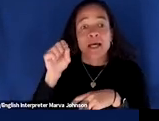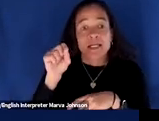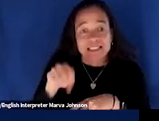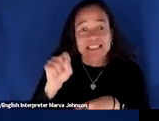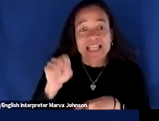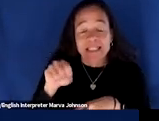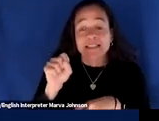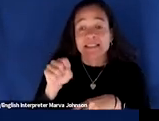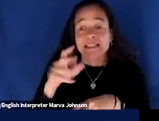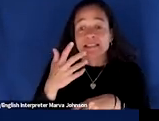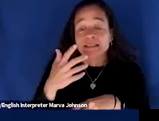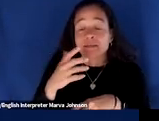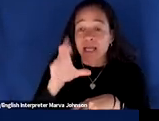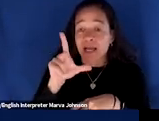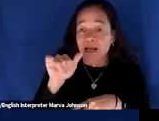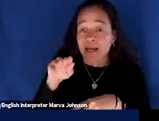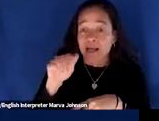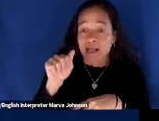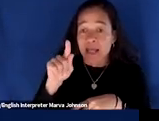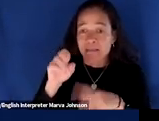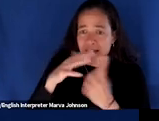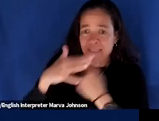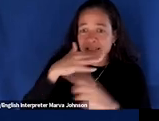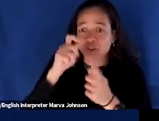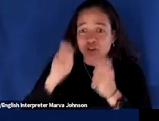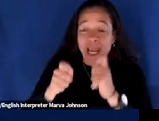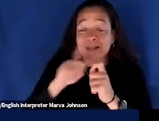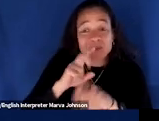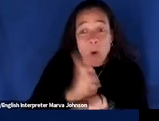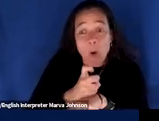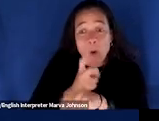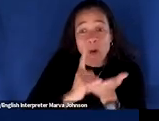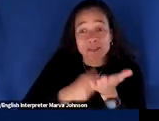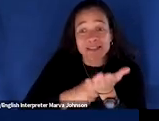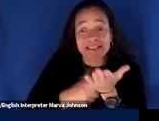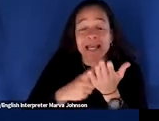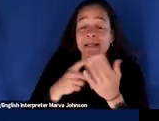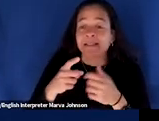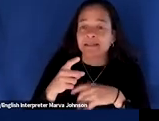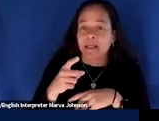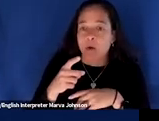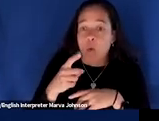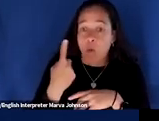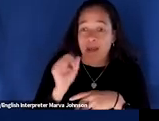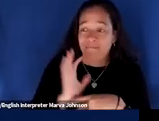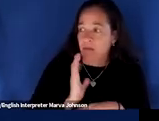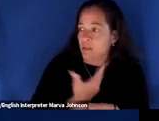is very hard to talk about so one of the things we're tasked with doing as communications professionals is